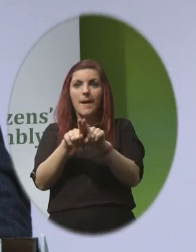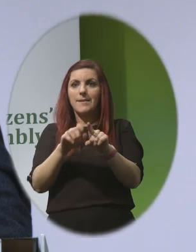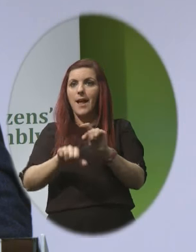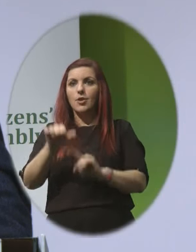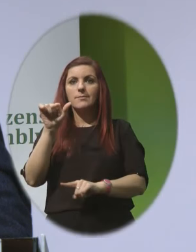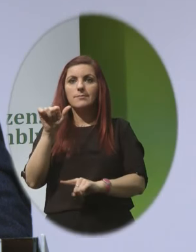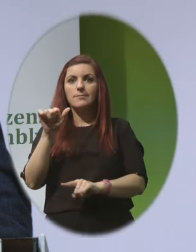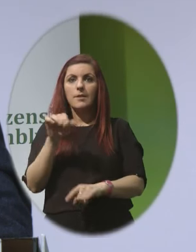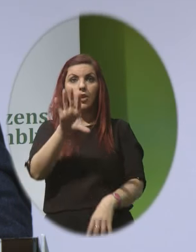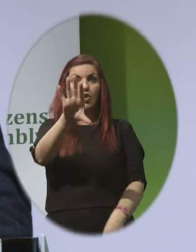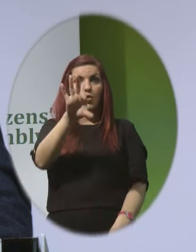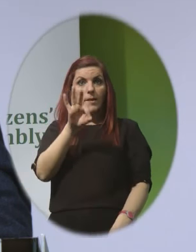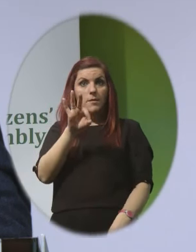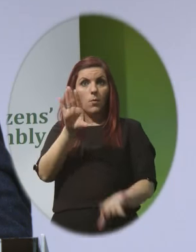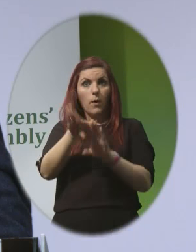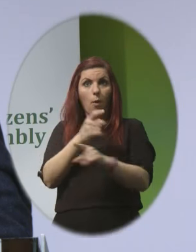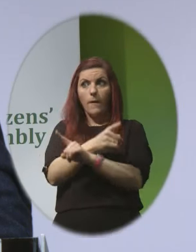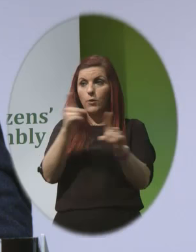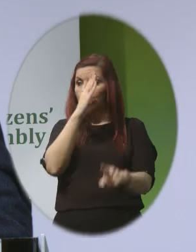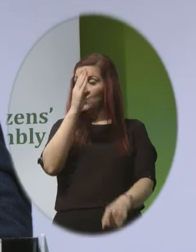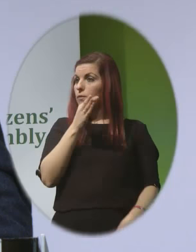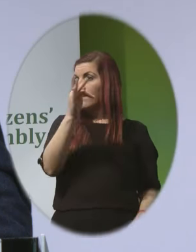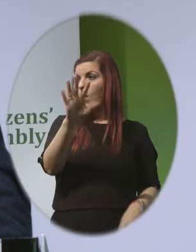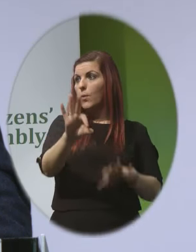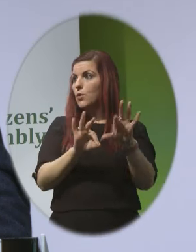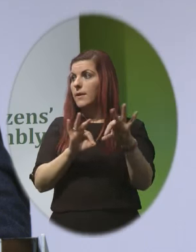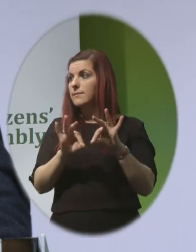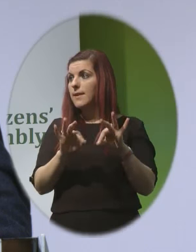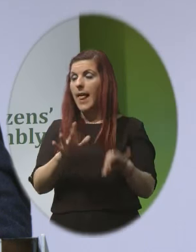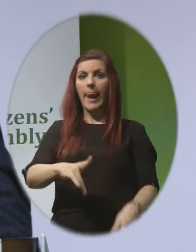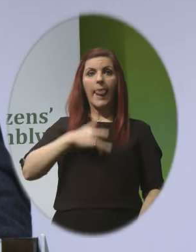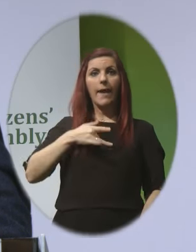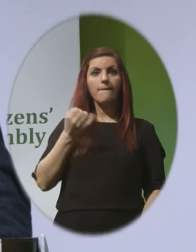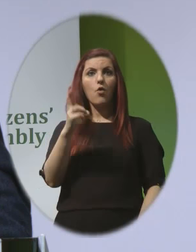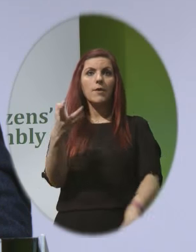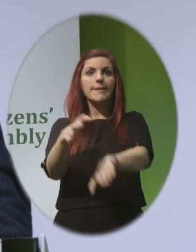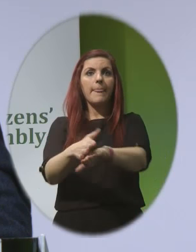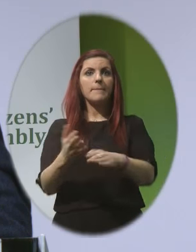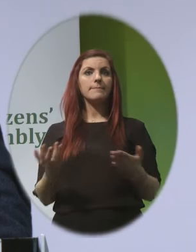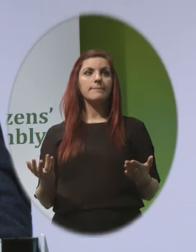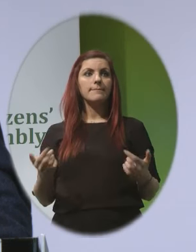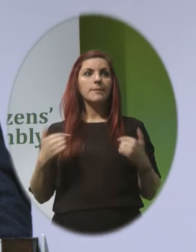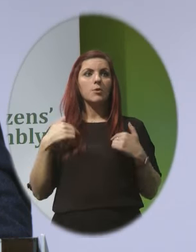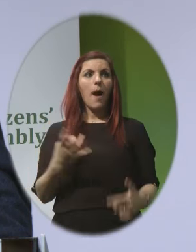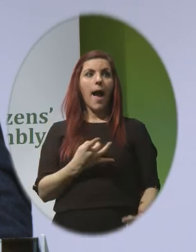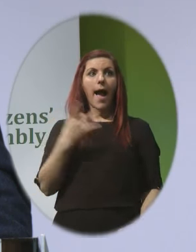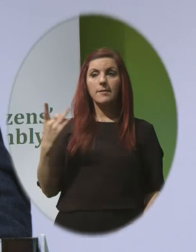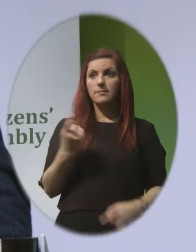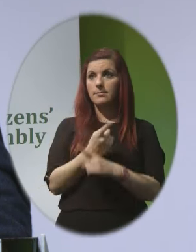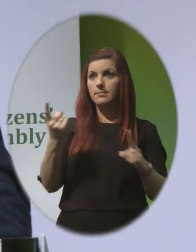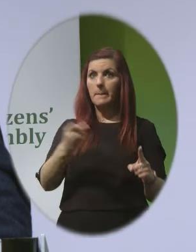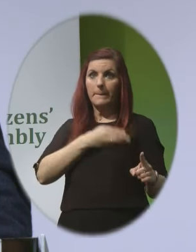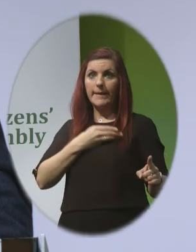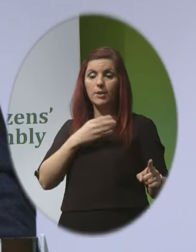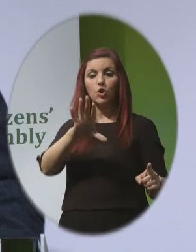The choice before you is a straightforward one Life or death I ask you please choose